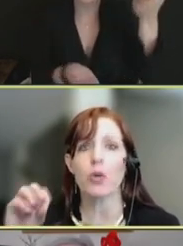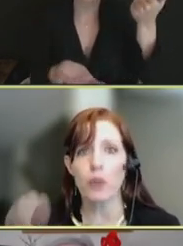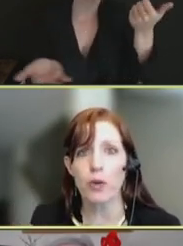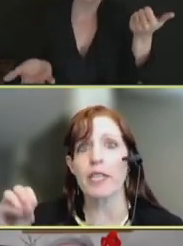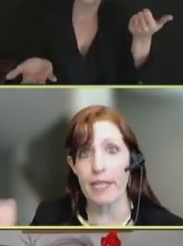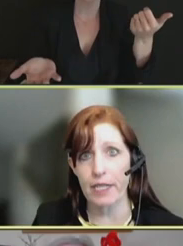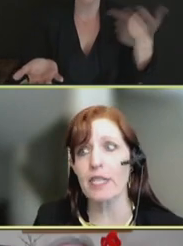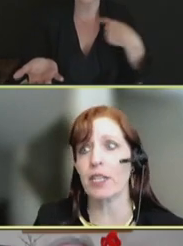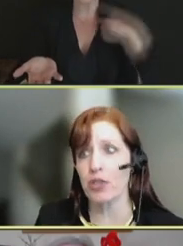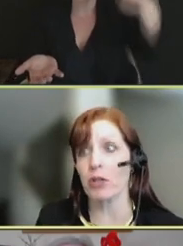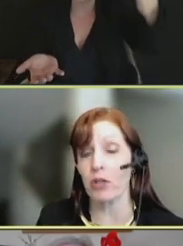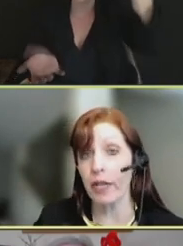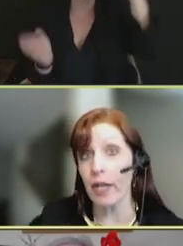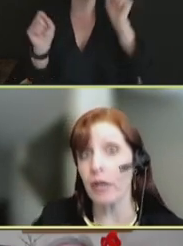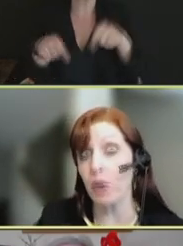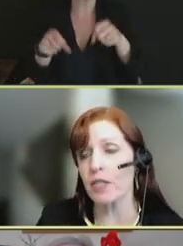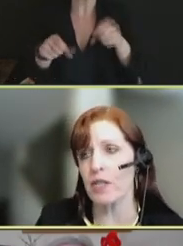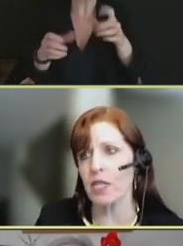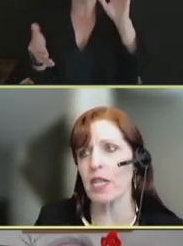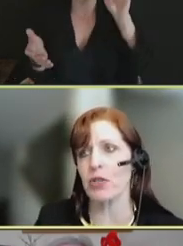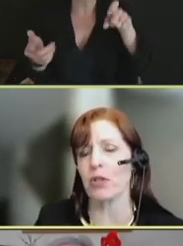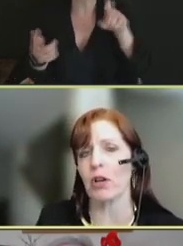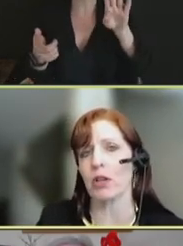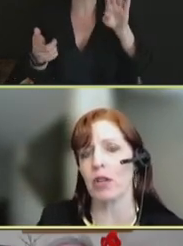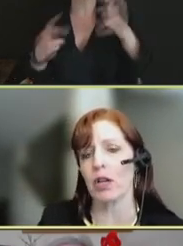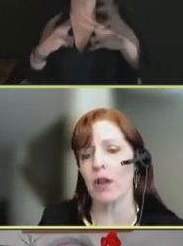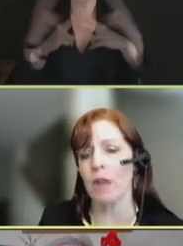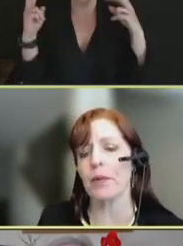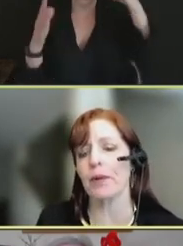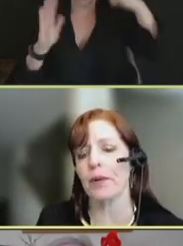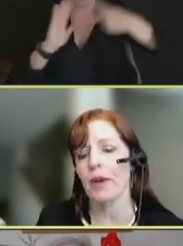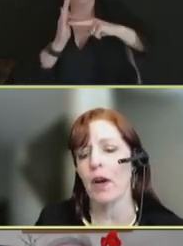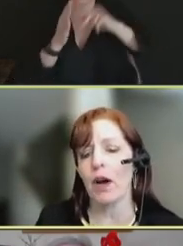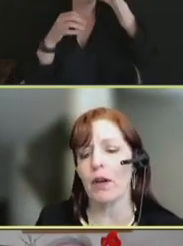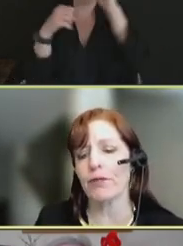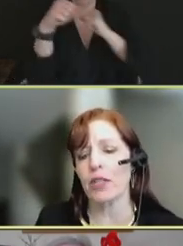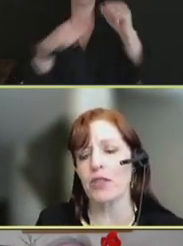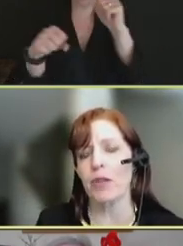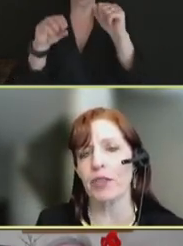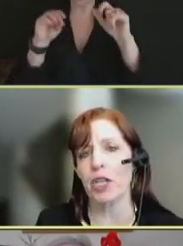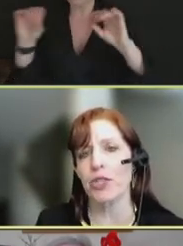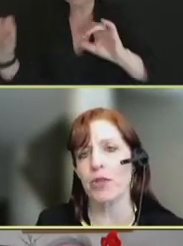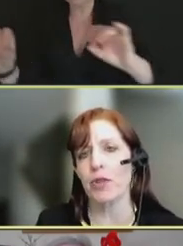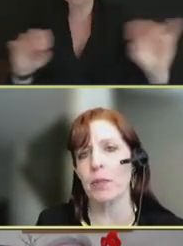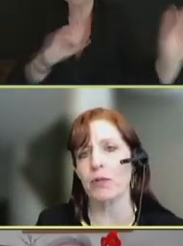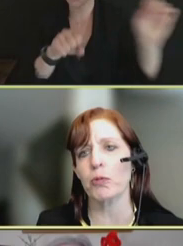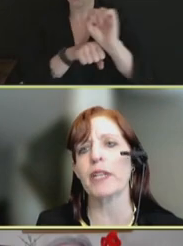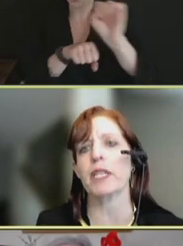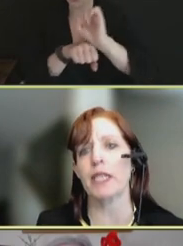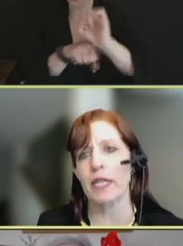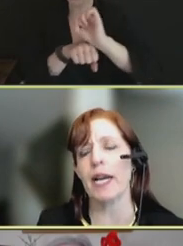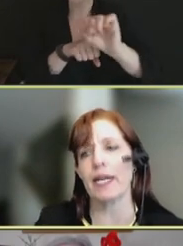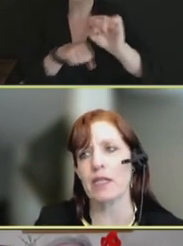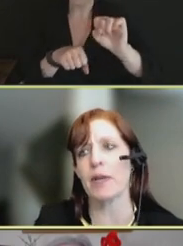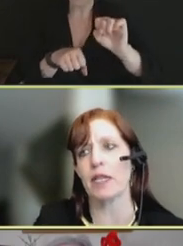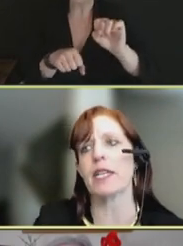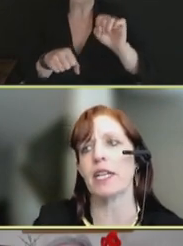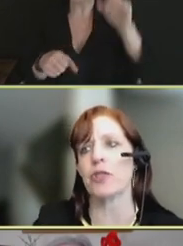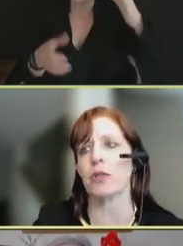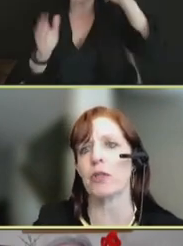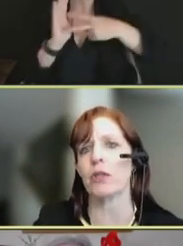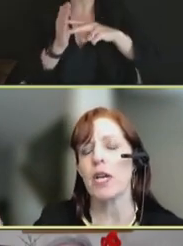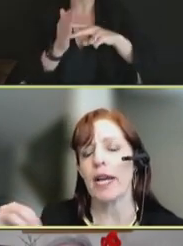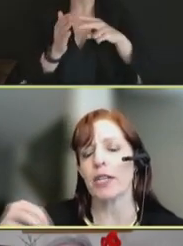be really intentional. And it was intentional on a number of fronts around the country, but really has to be